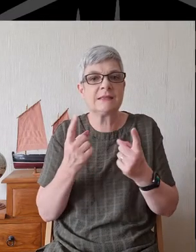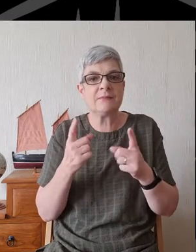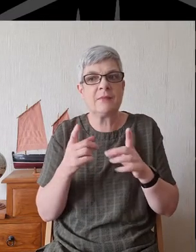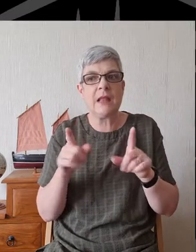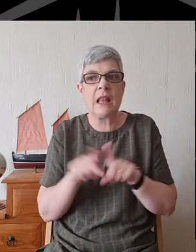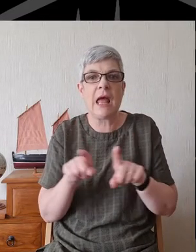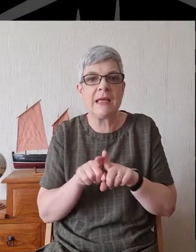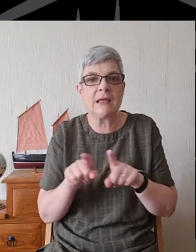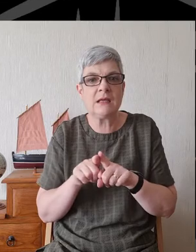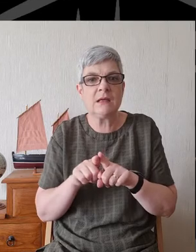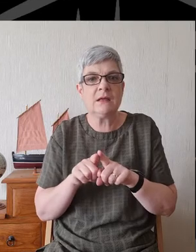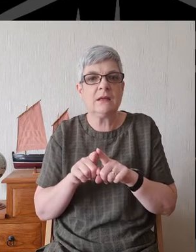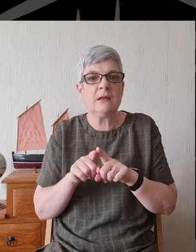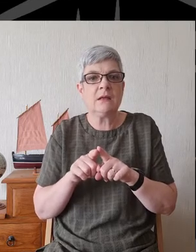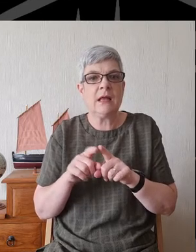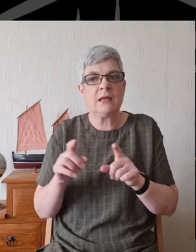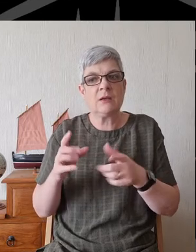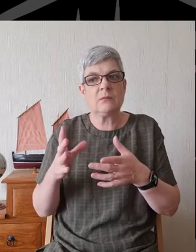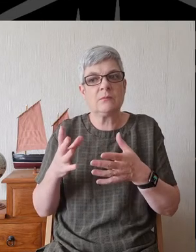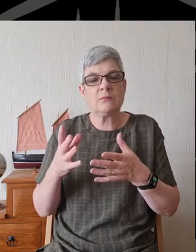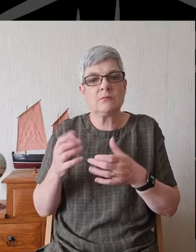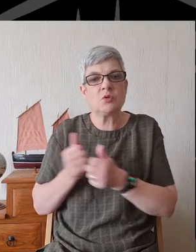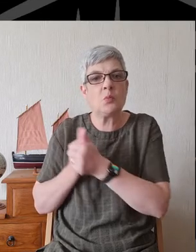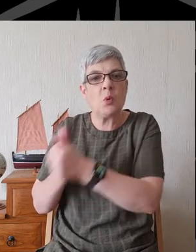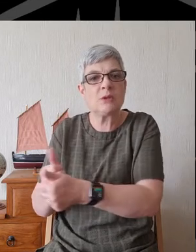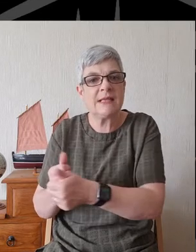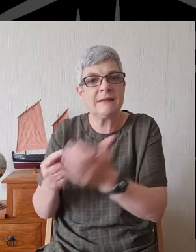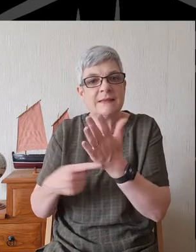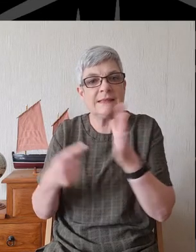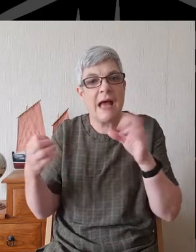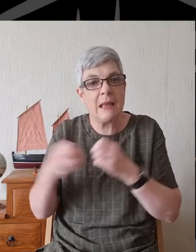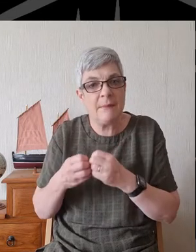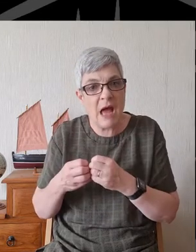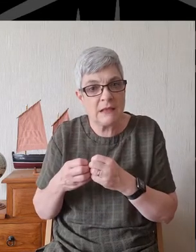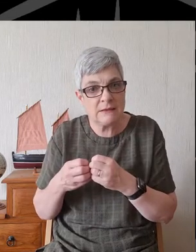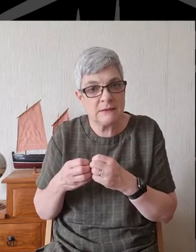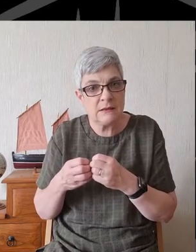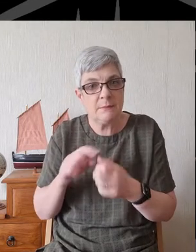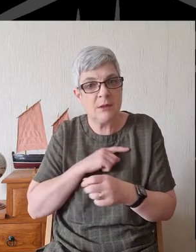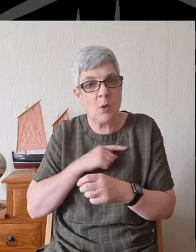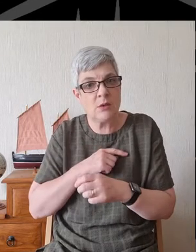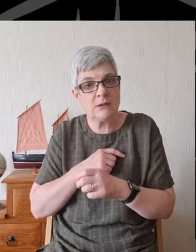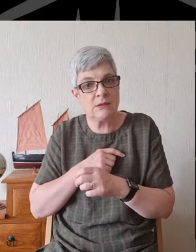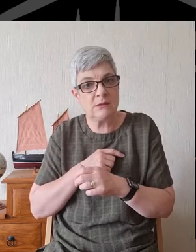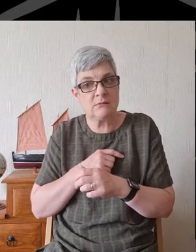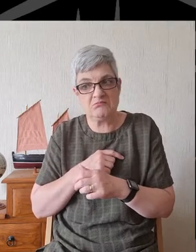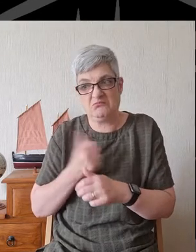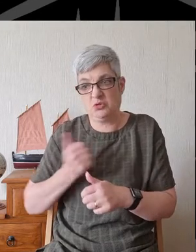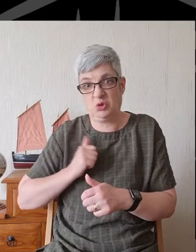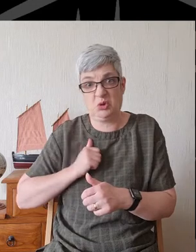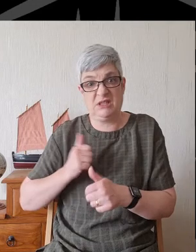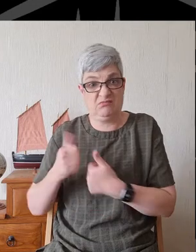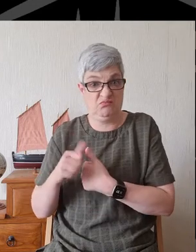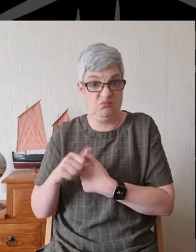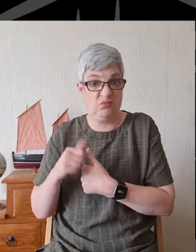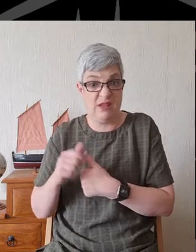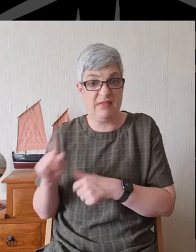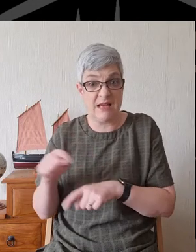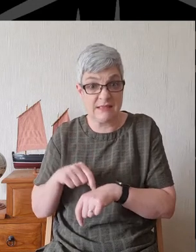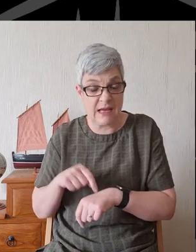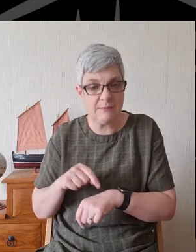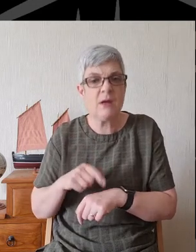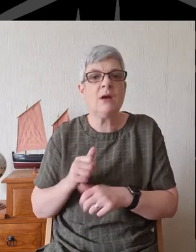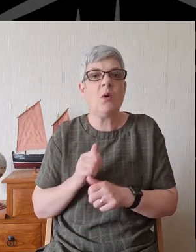to get the Russians out of Afghanistan because it suited us at the time. Or backing the Shah of Persia because that was